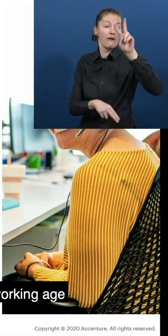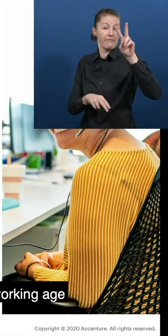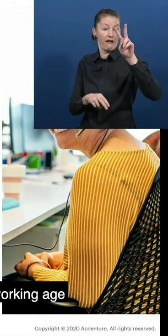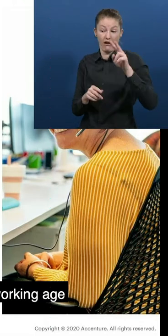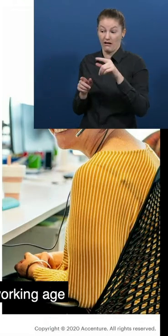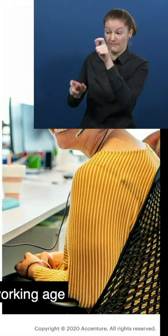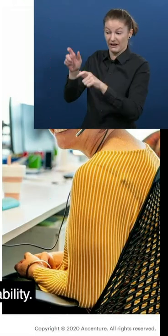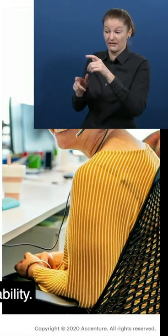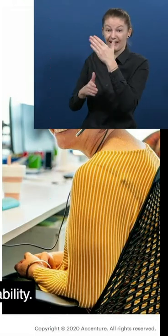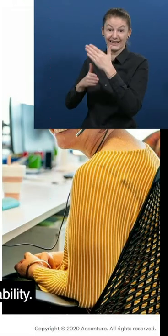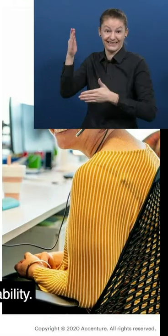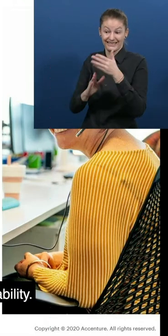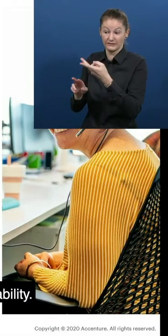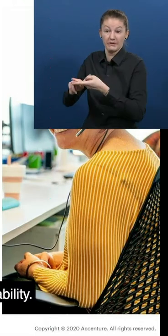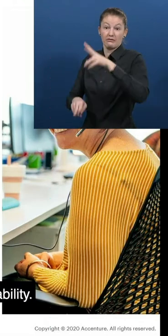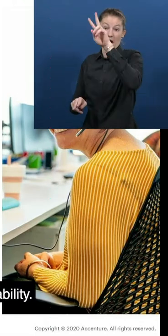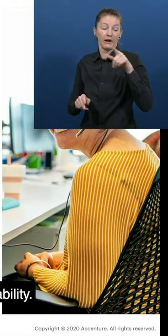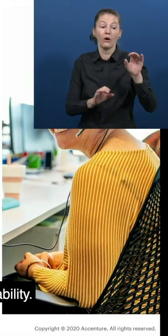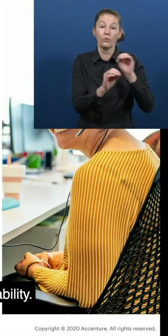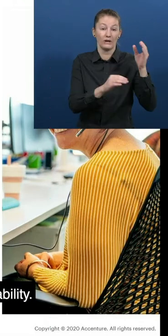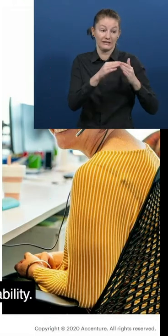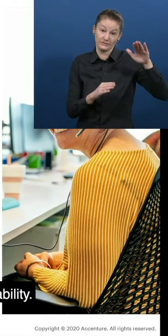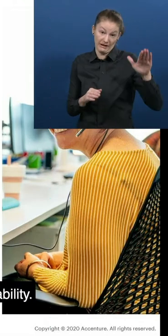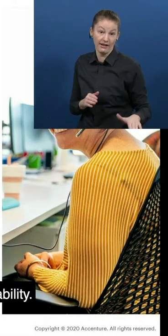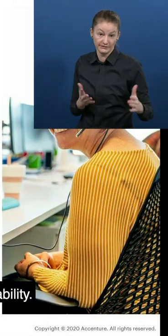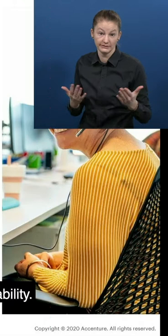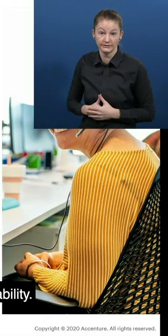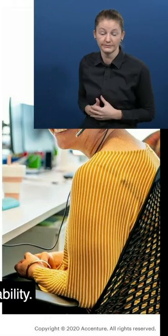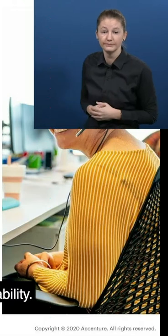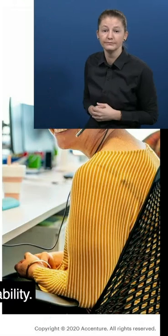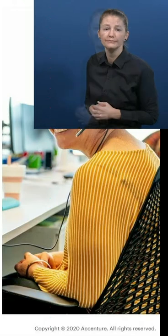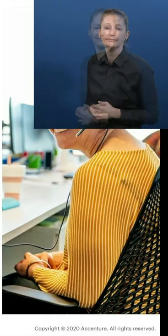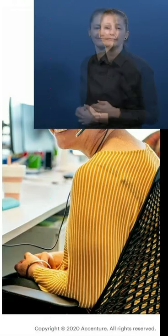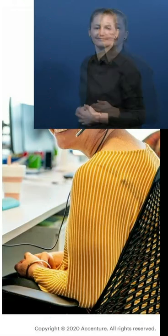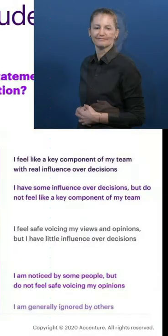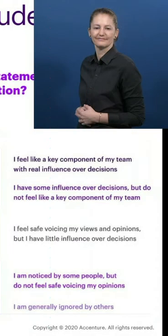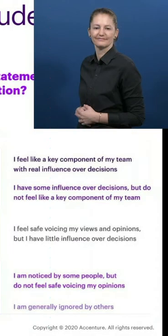disabilities of working age is at least twice that of those who have no disability.